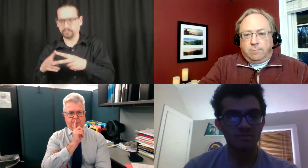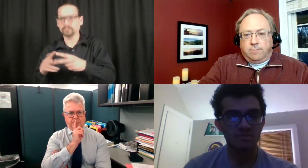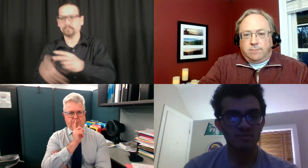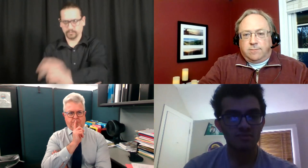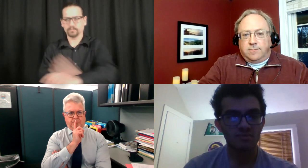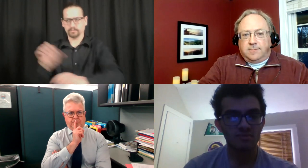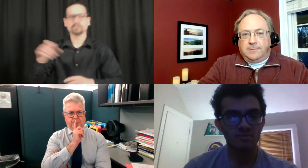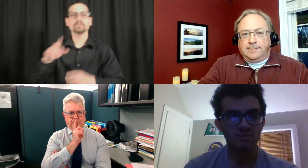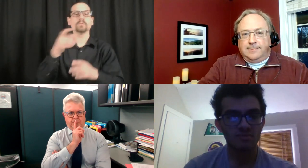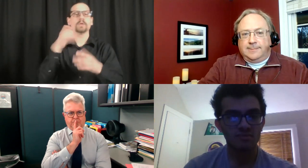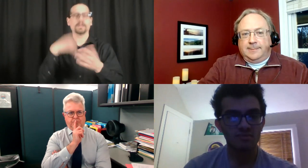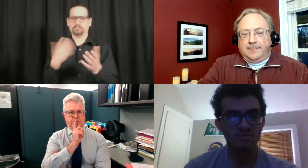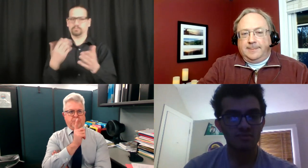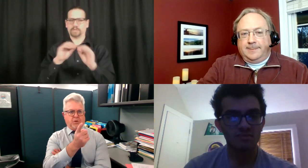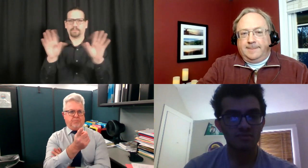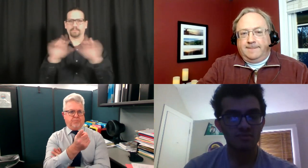It would milder,